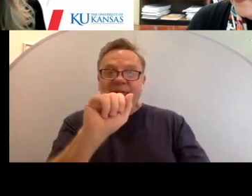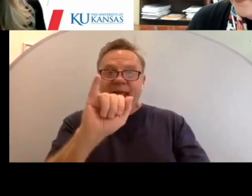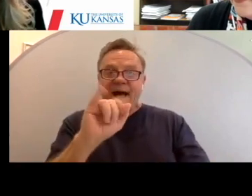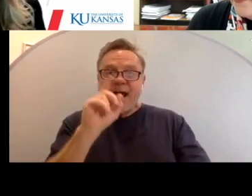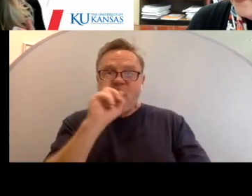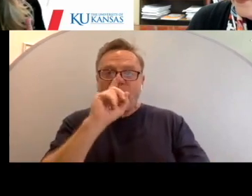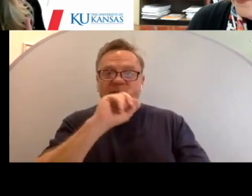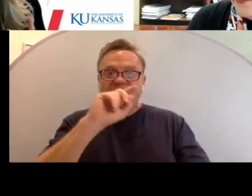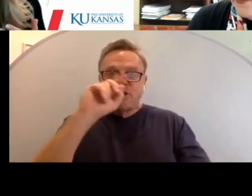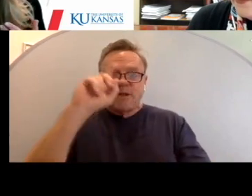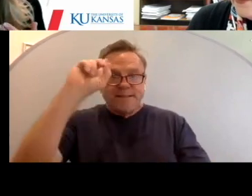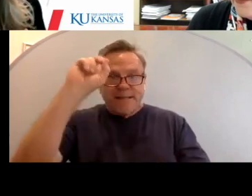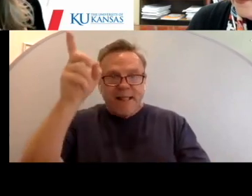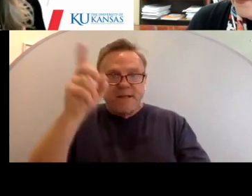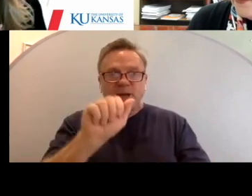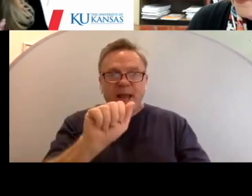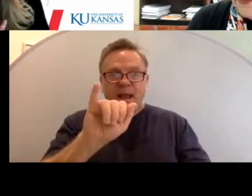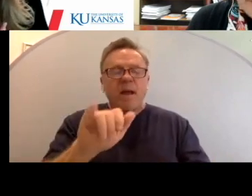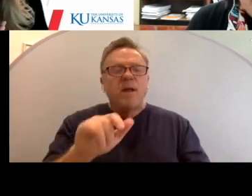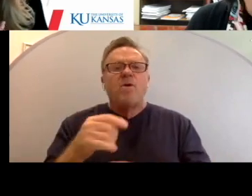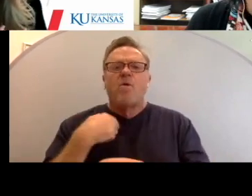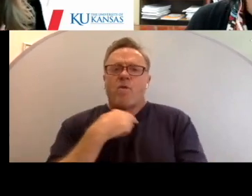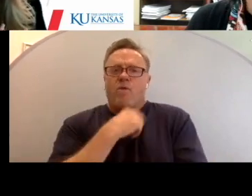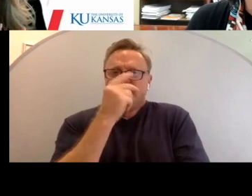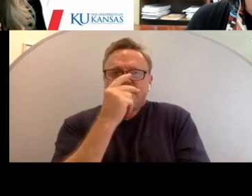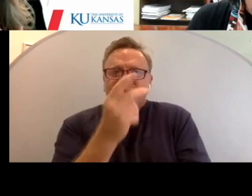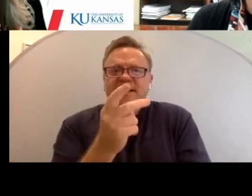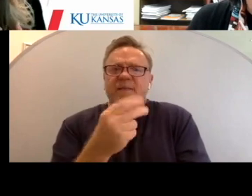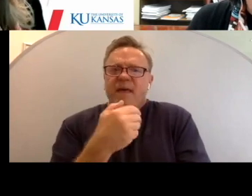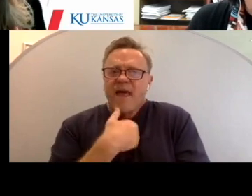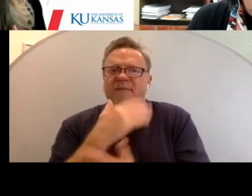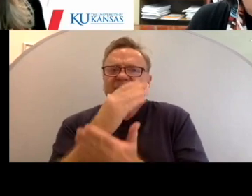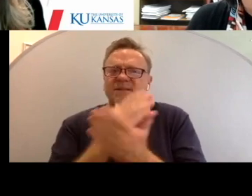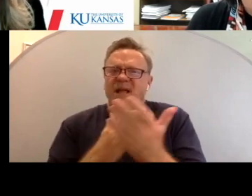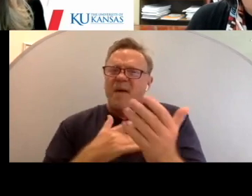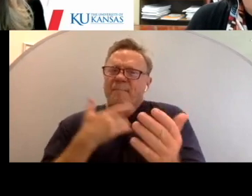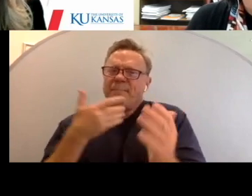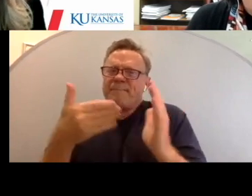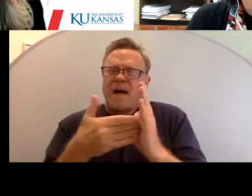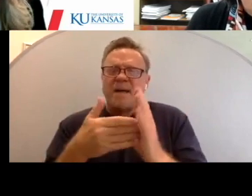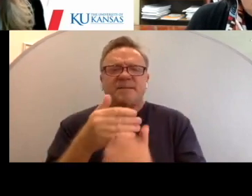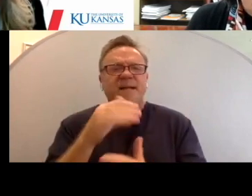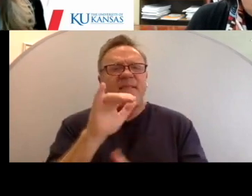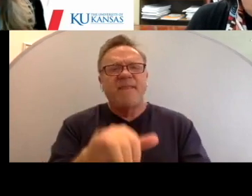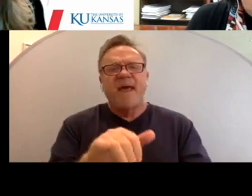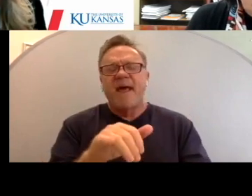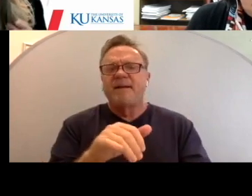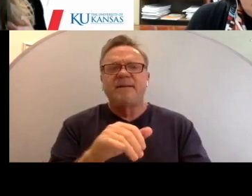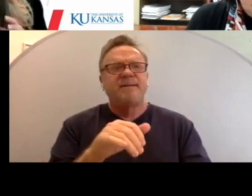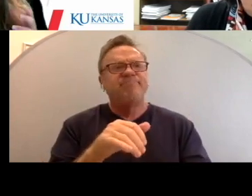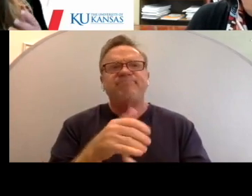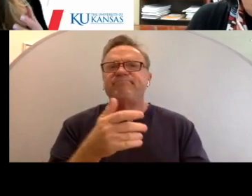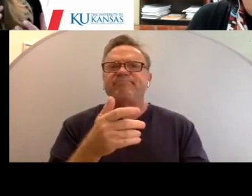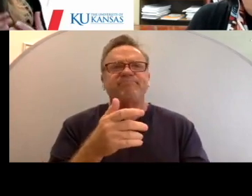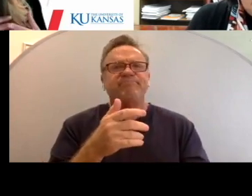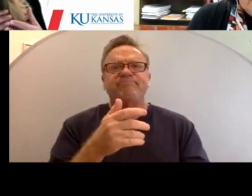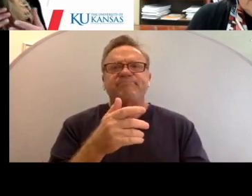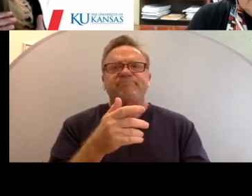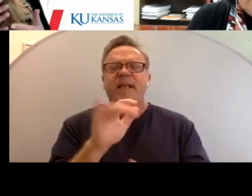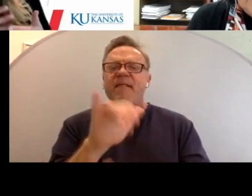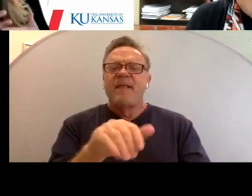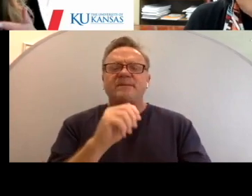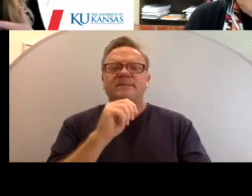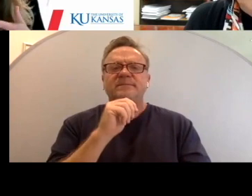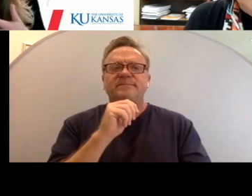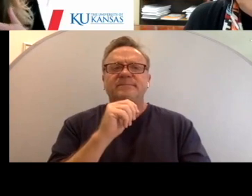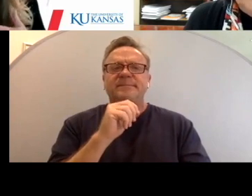we see that they do have some bias and that does not go, that's not,